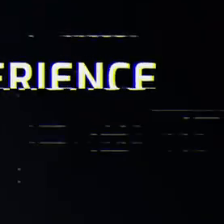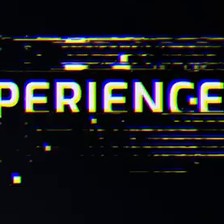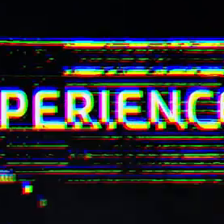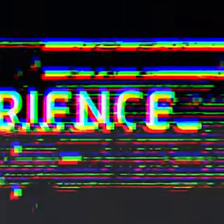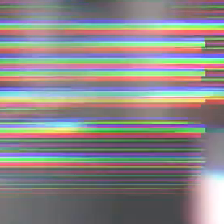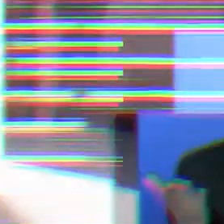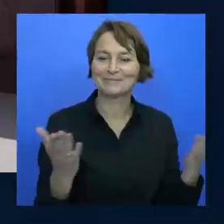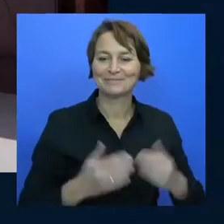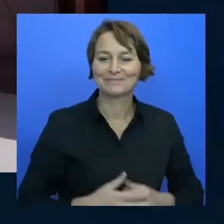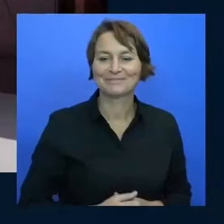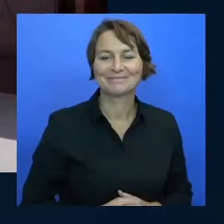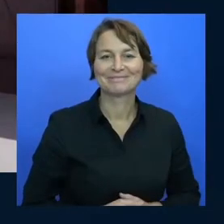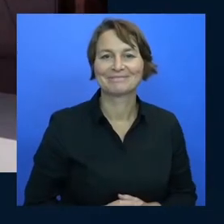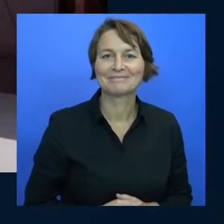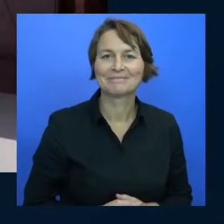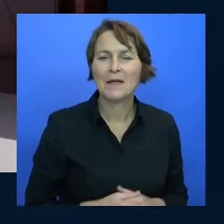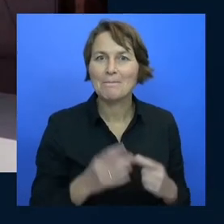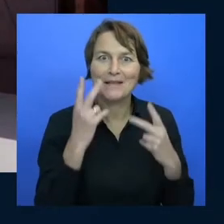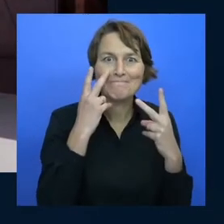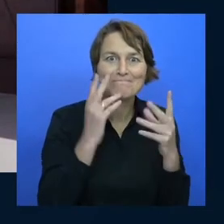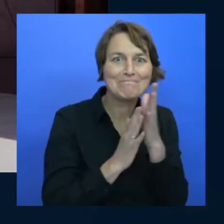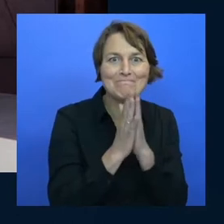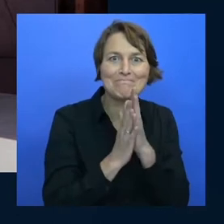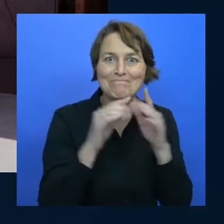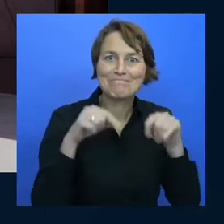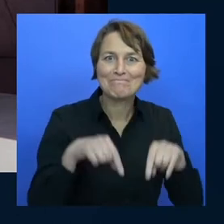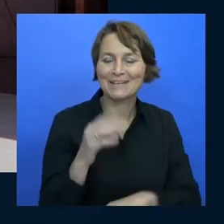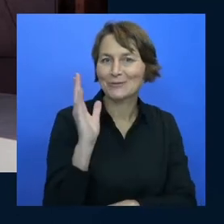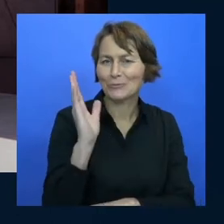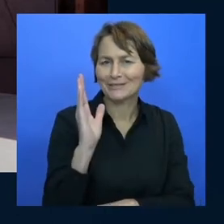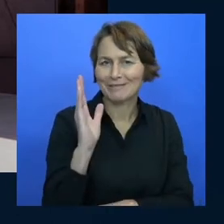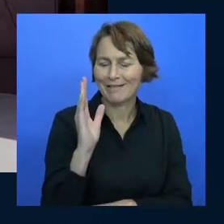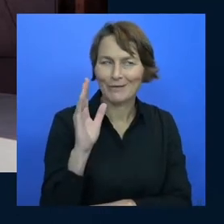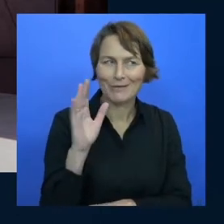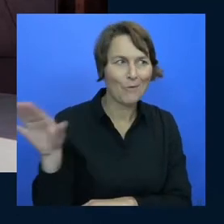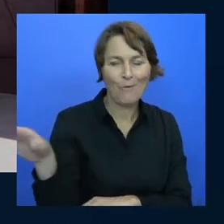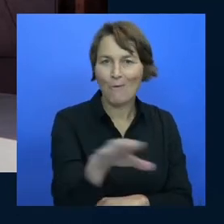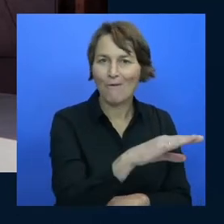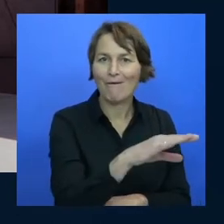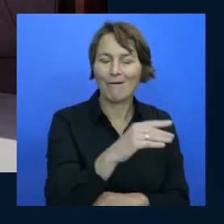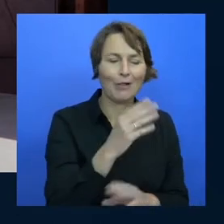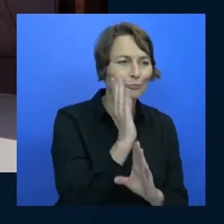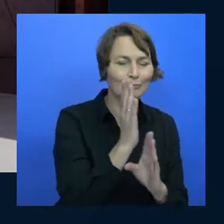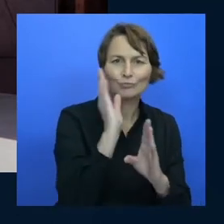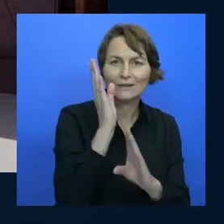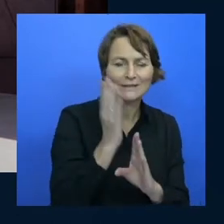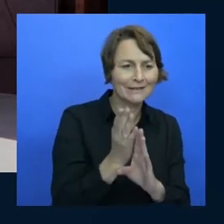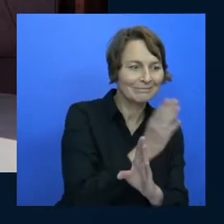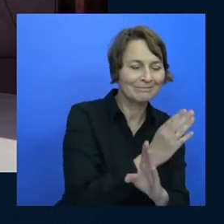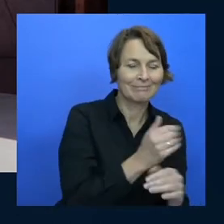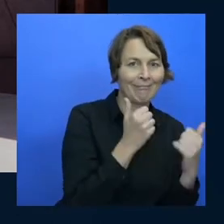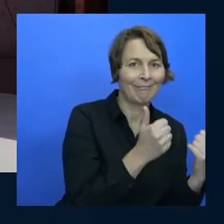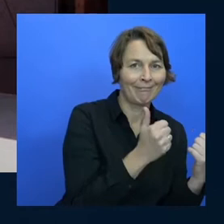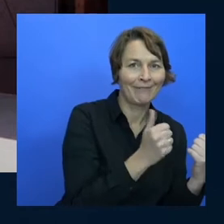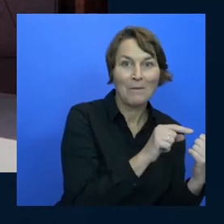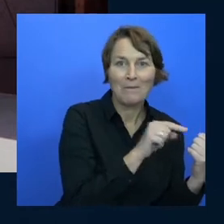I have been looking forward to this one I mean like everyone like all of the sessions were great obviously but Scott I've been looking forward to